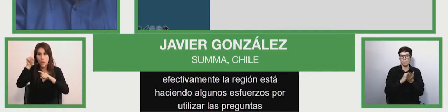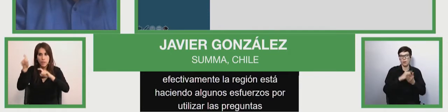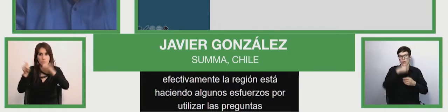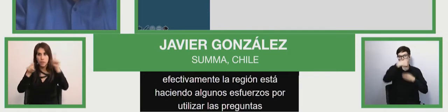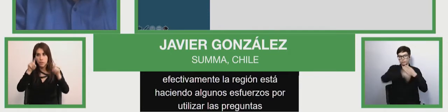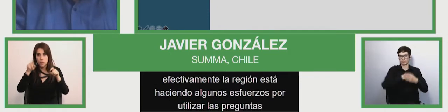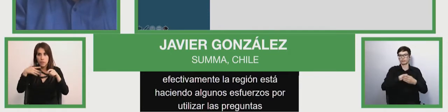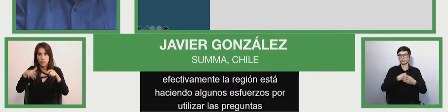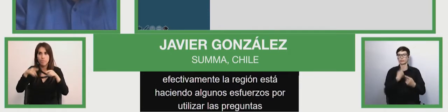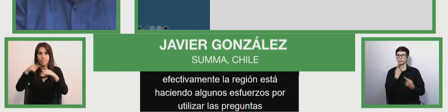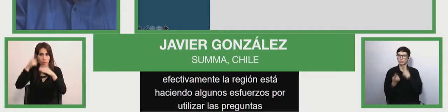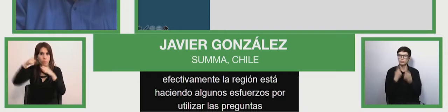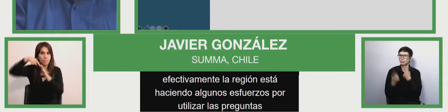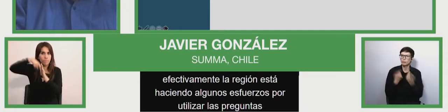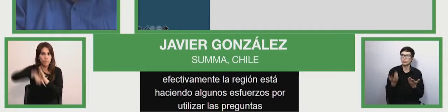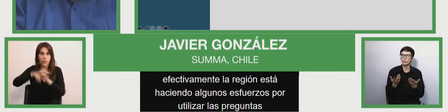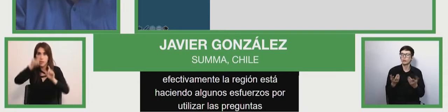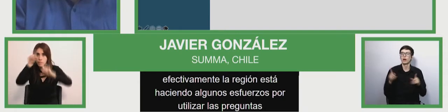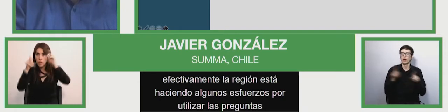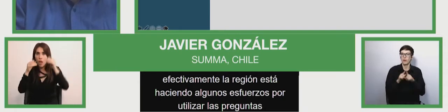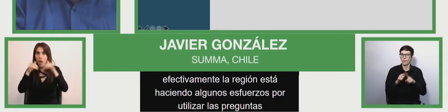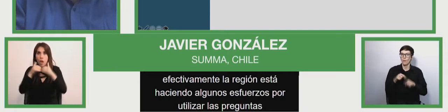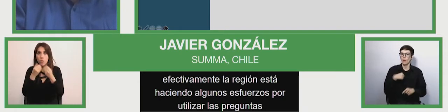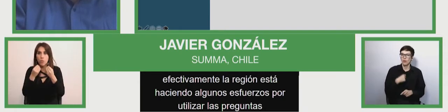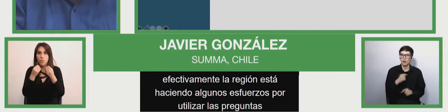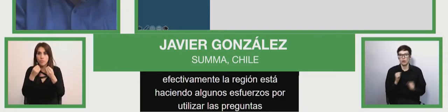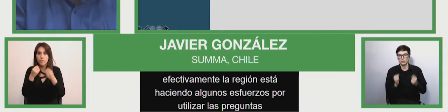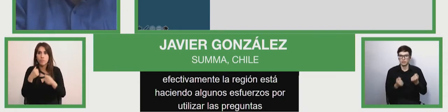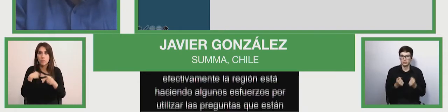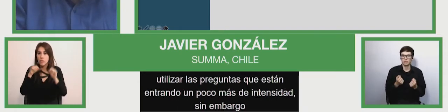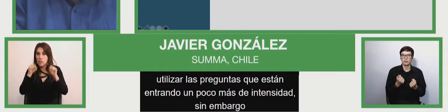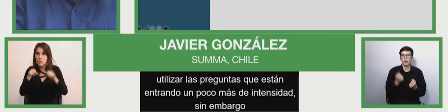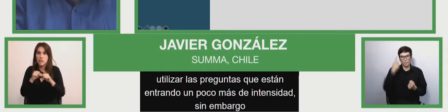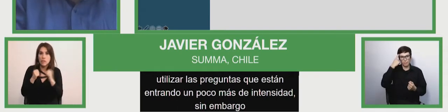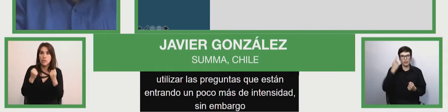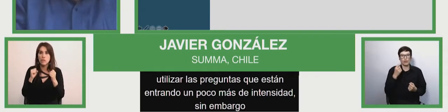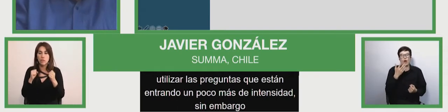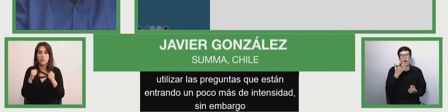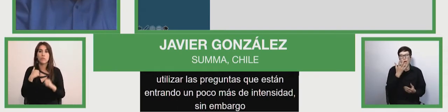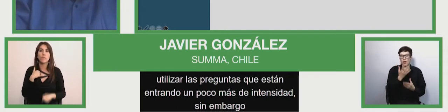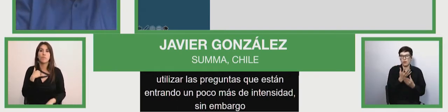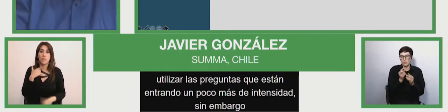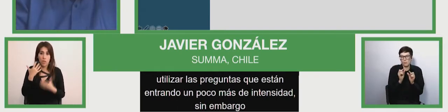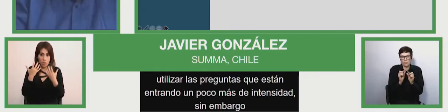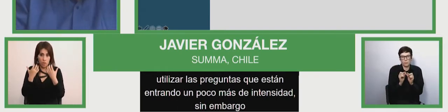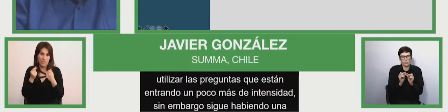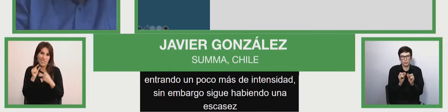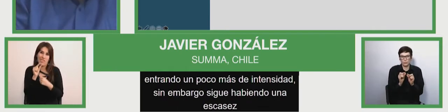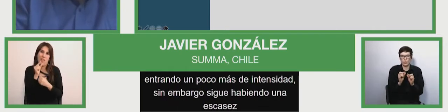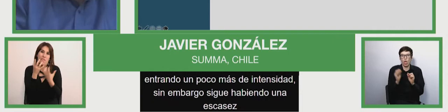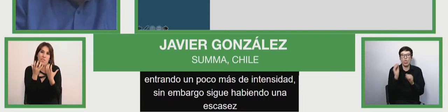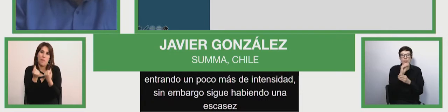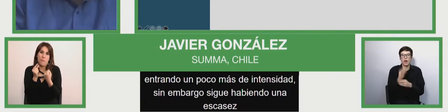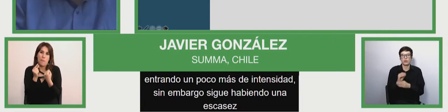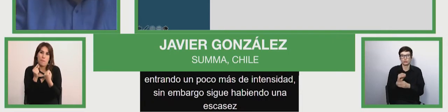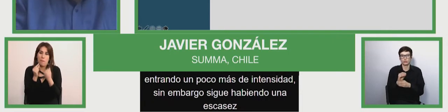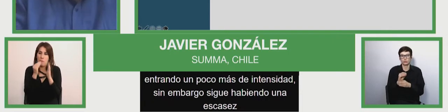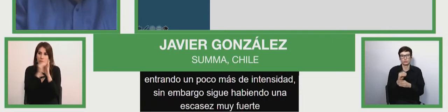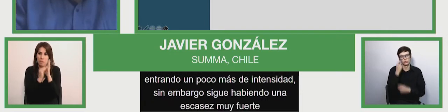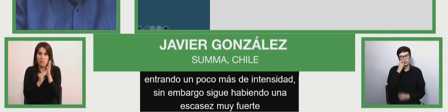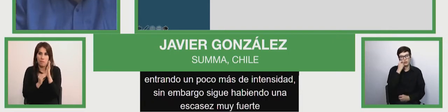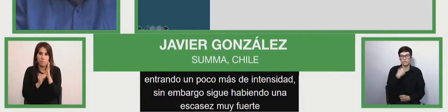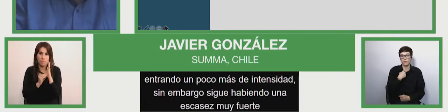this continues to be a scarcity, a very strong scarcity, uh, date, uh, despite the